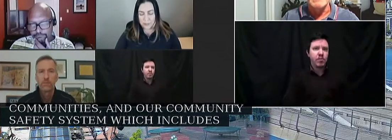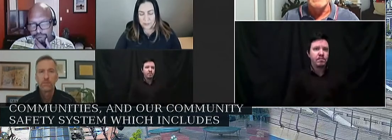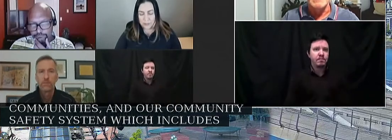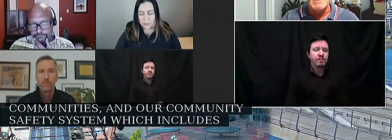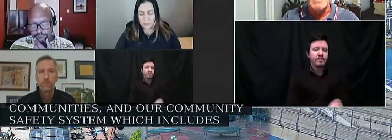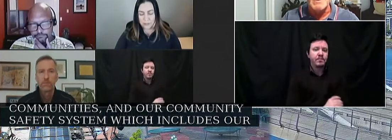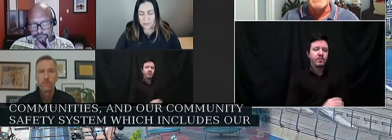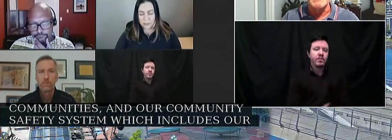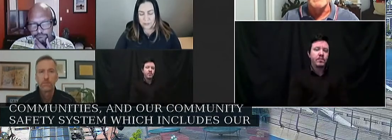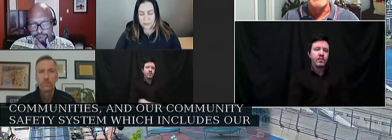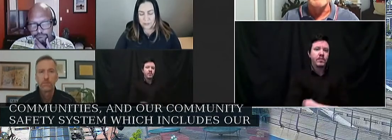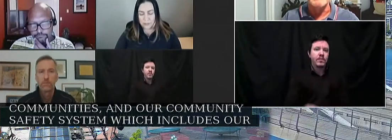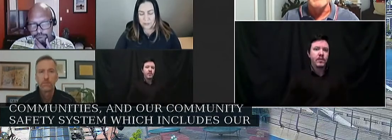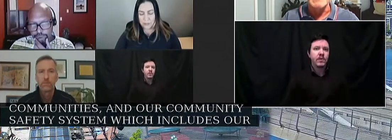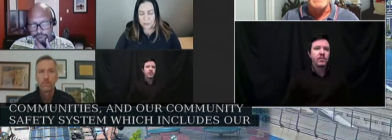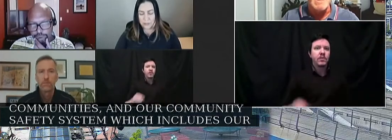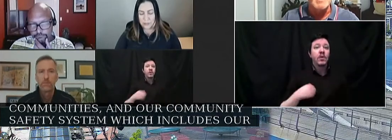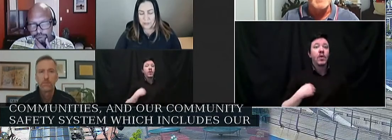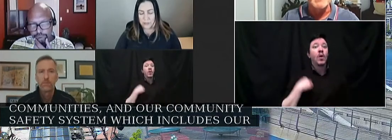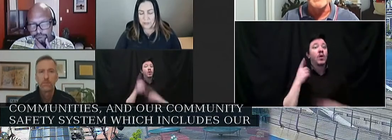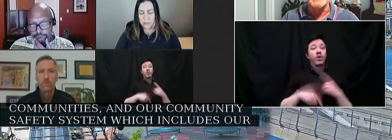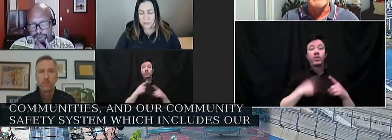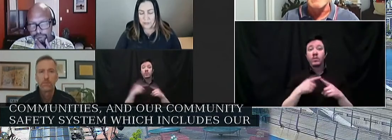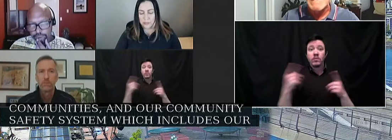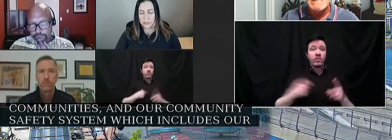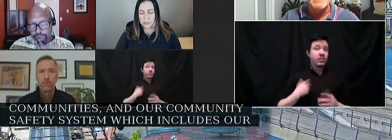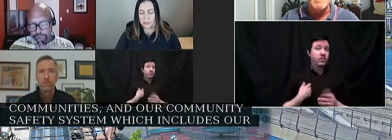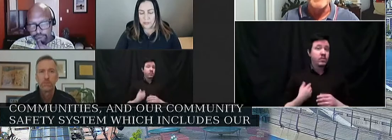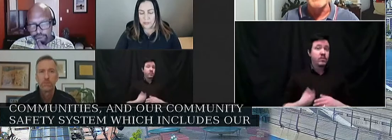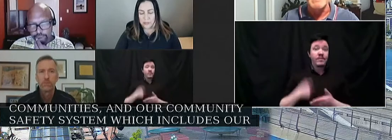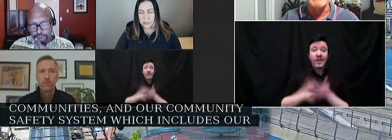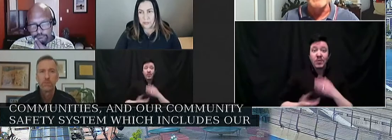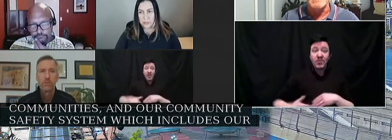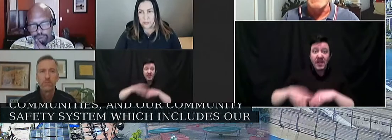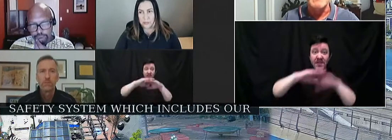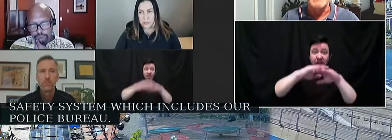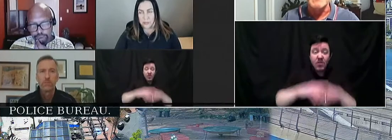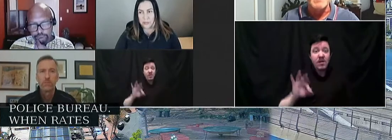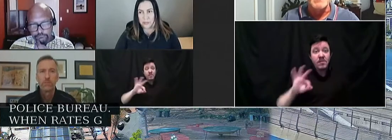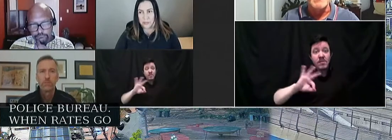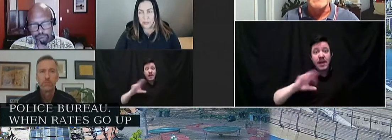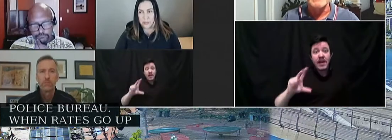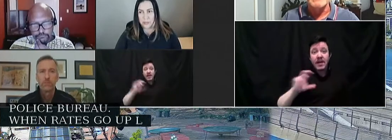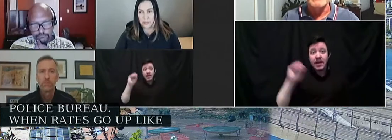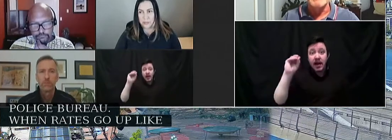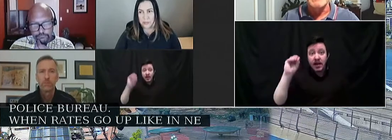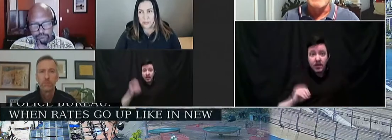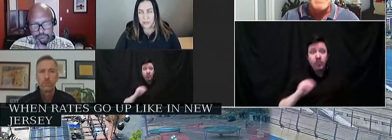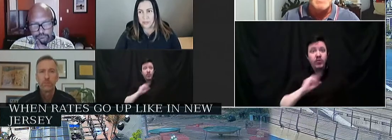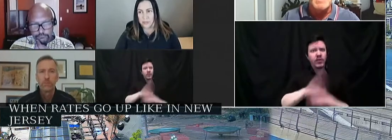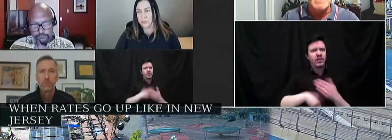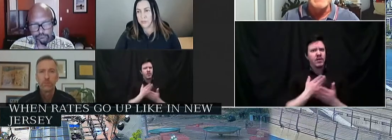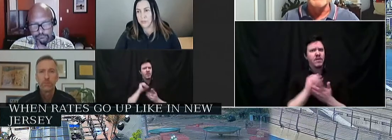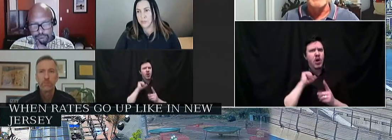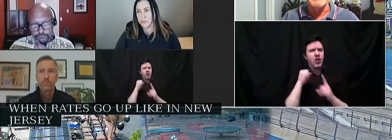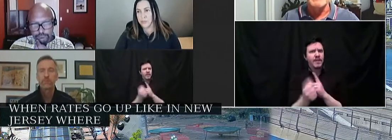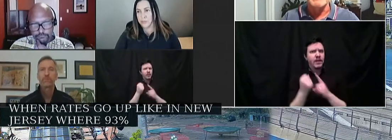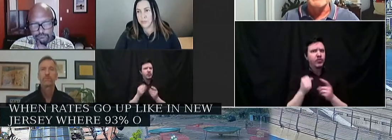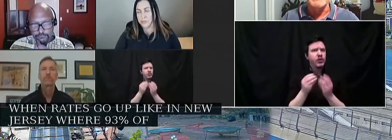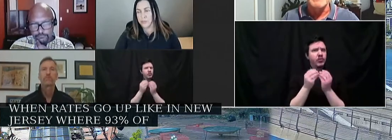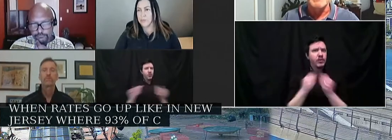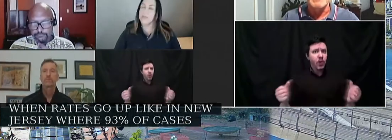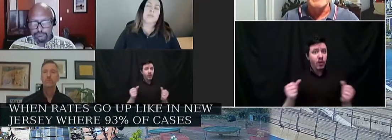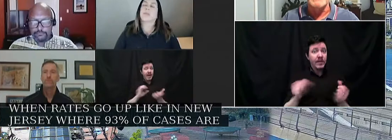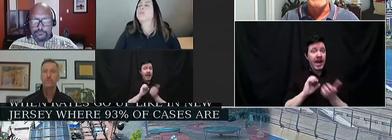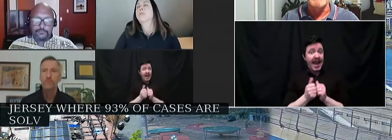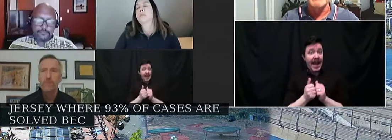When clearance rates go up, like in Camden, New Jersey, where 93% of all cases are solved because there's communication between